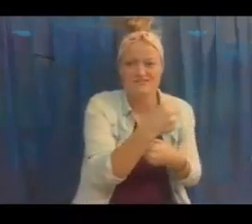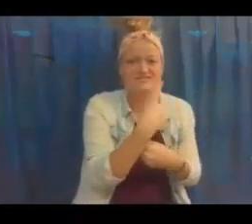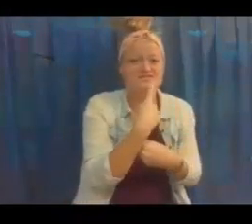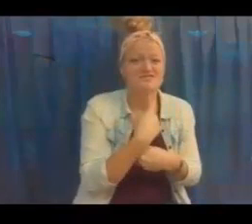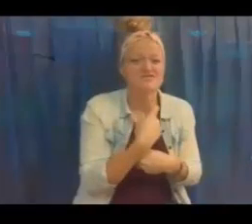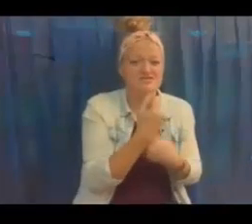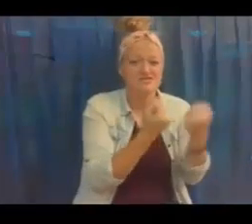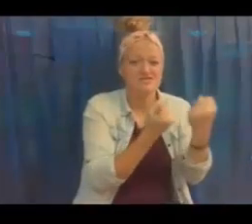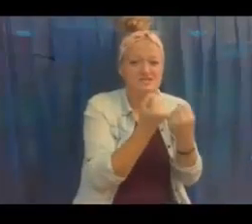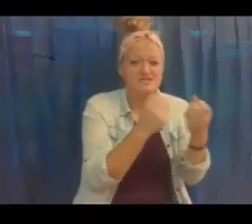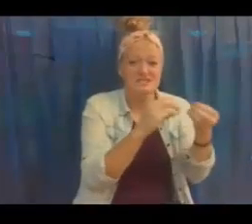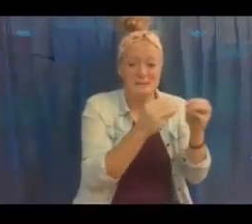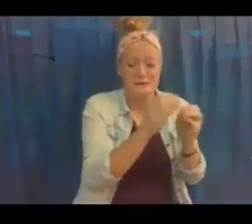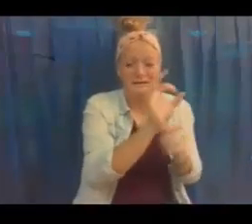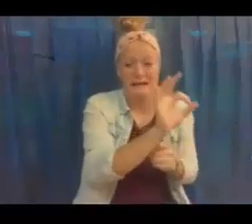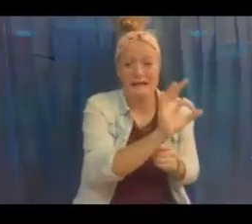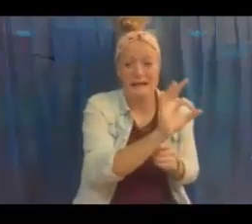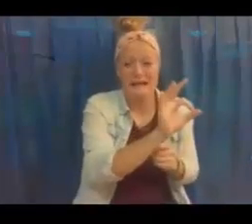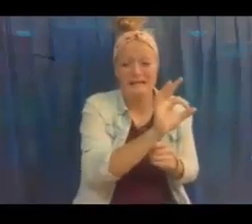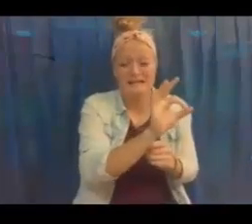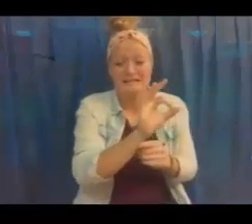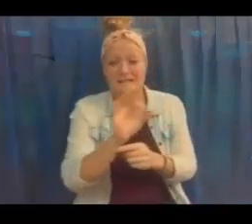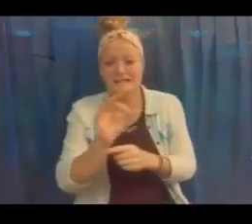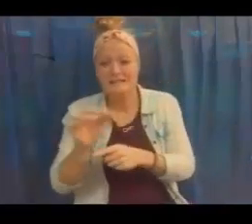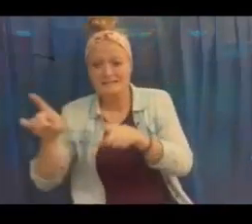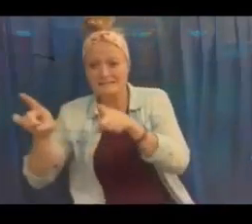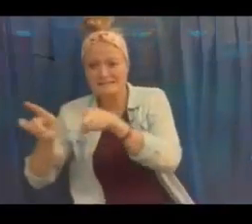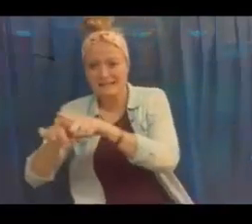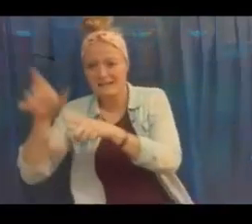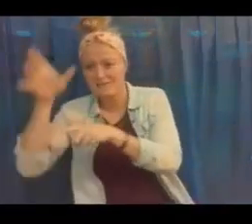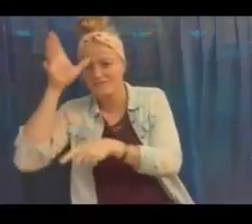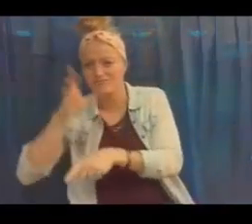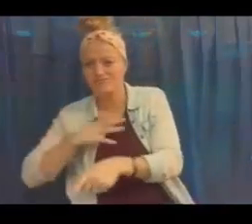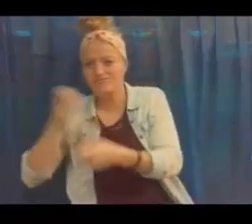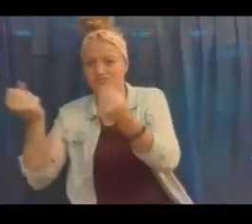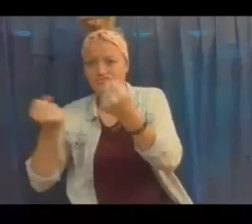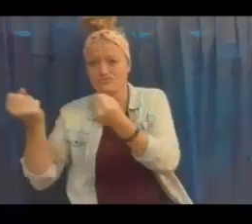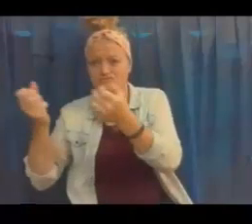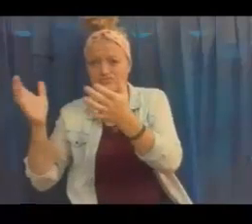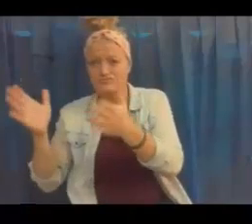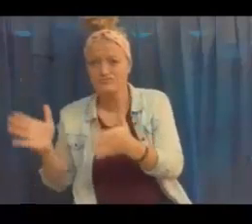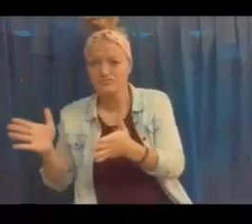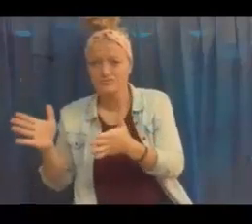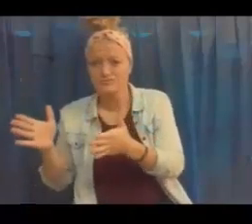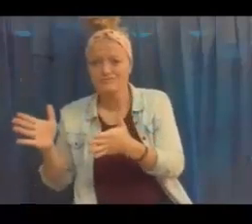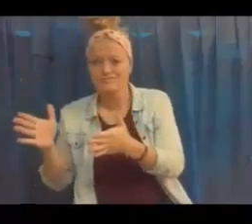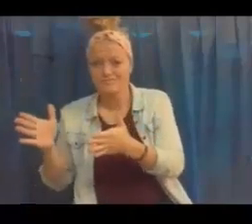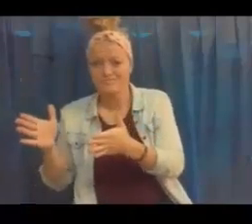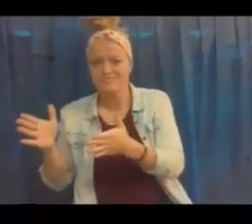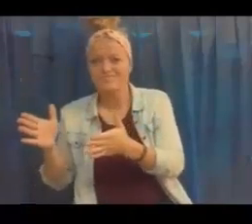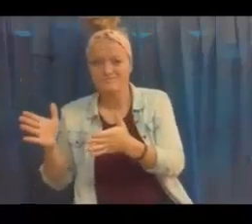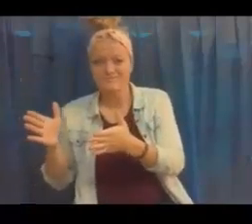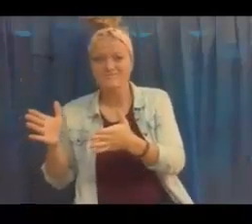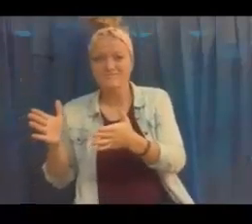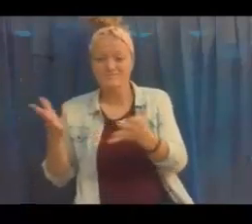it's the same car. Red number nine. And it's the same